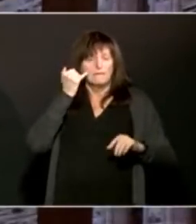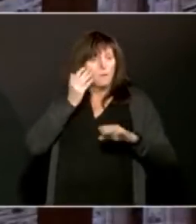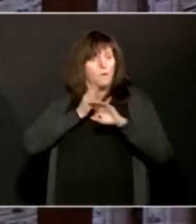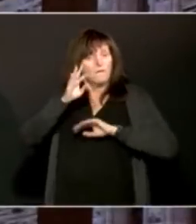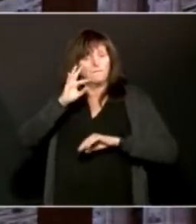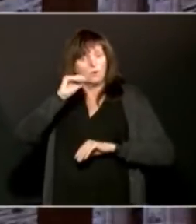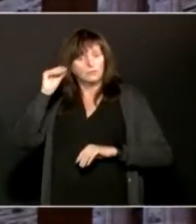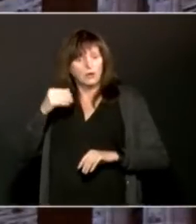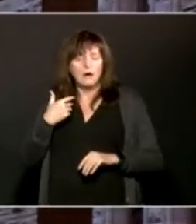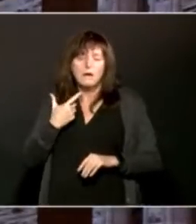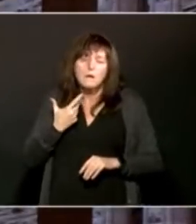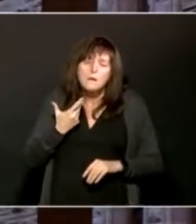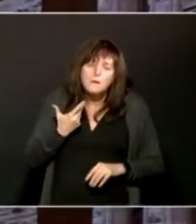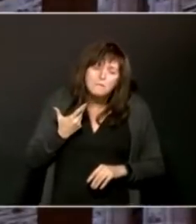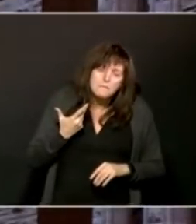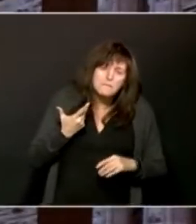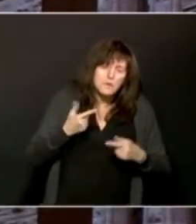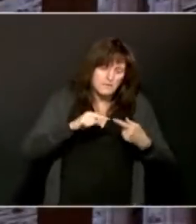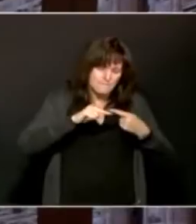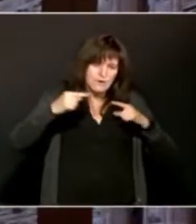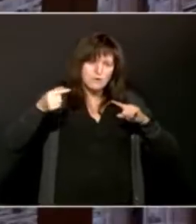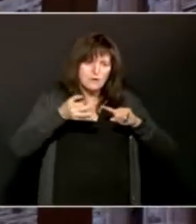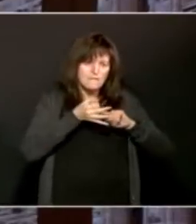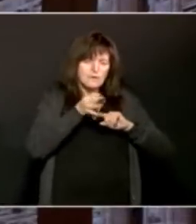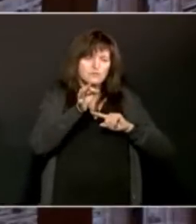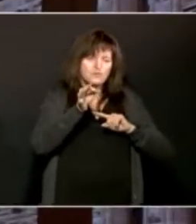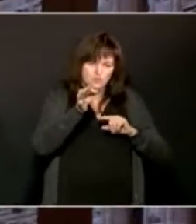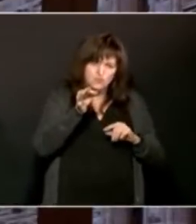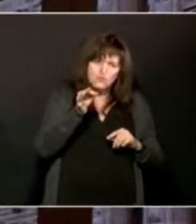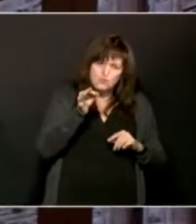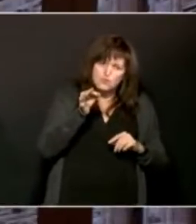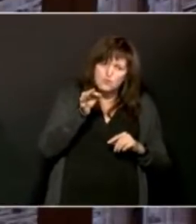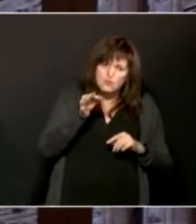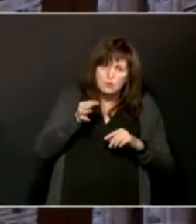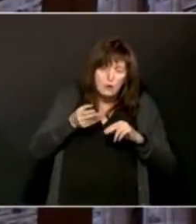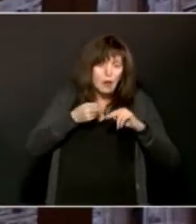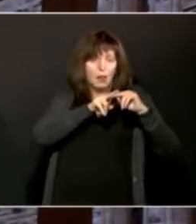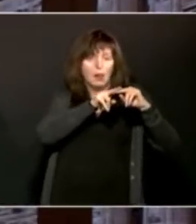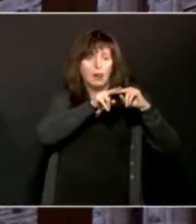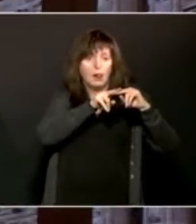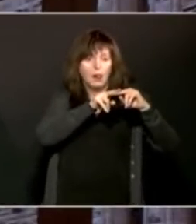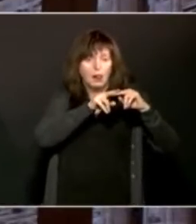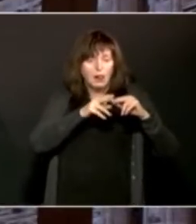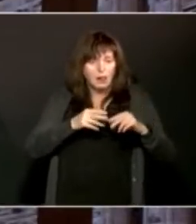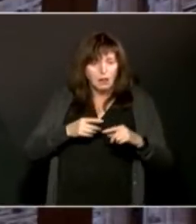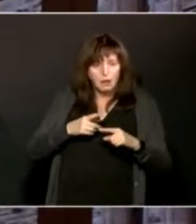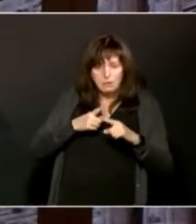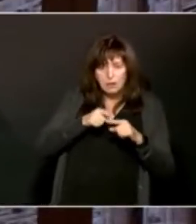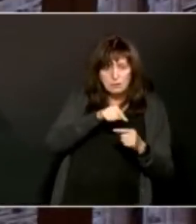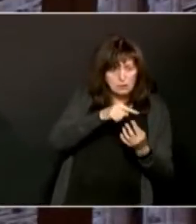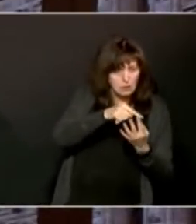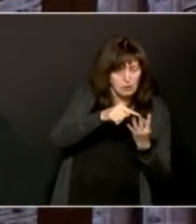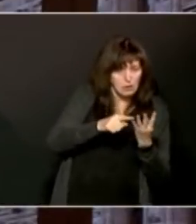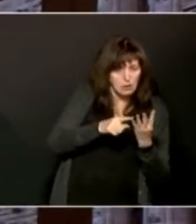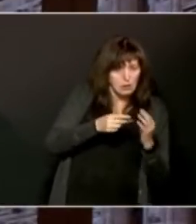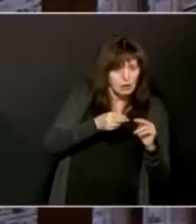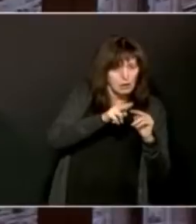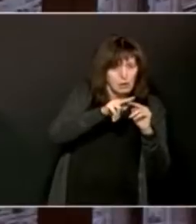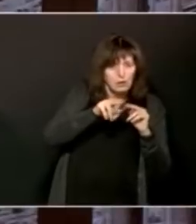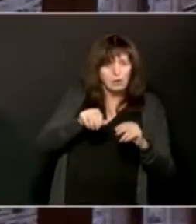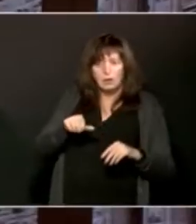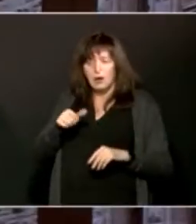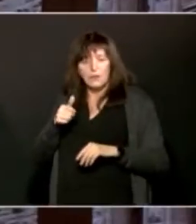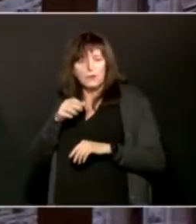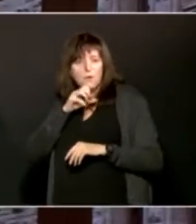are rising as a percentage of the tests being positive, the tests of the other ones are going down in there. The so-called